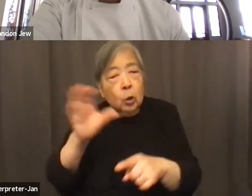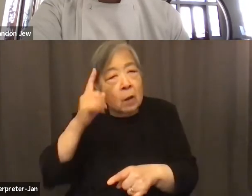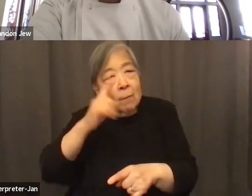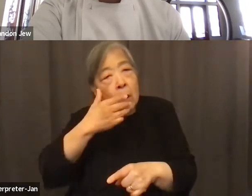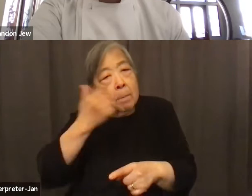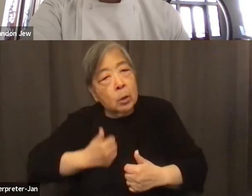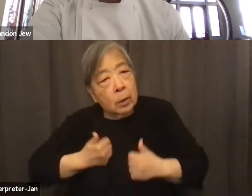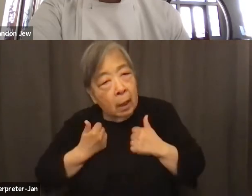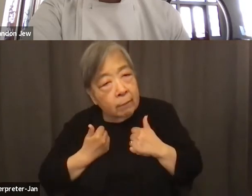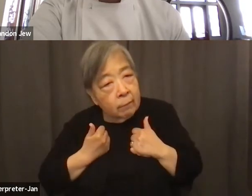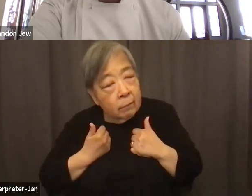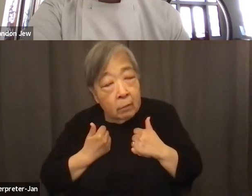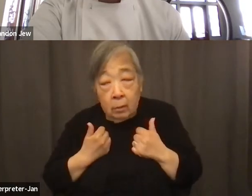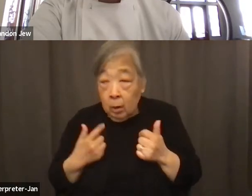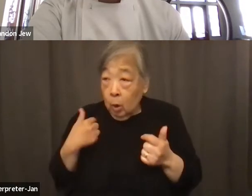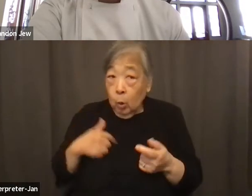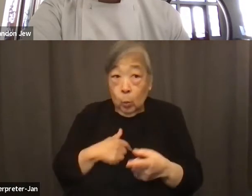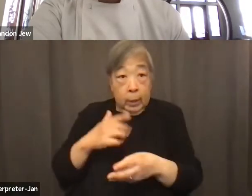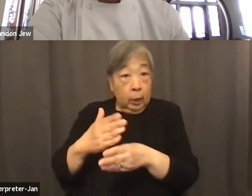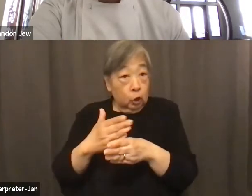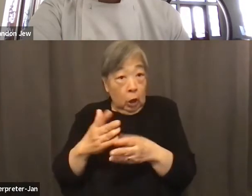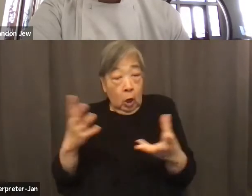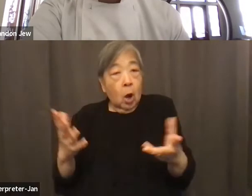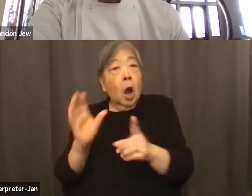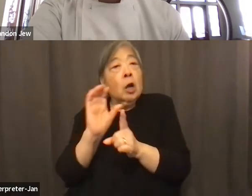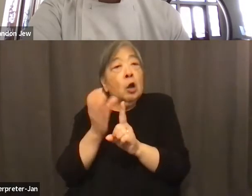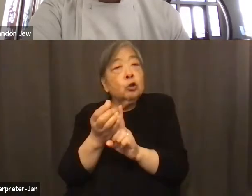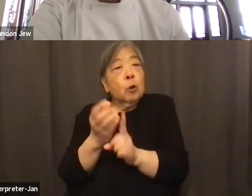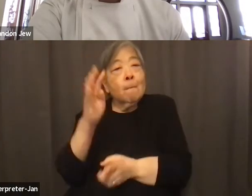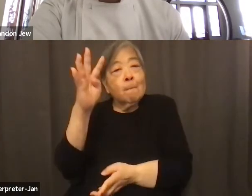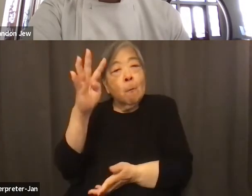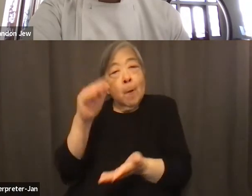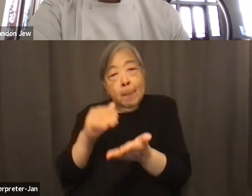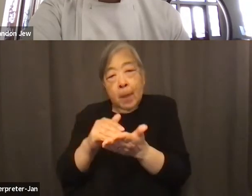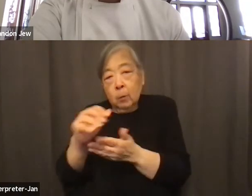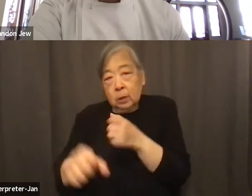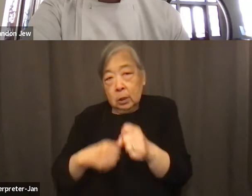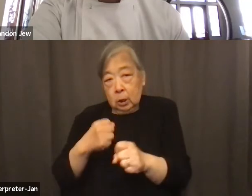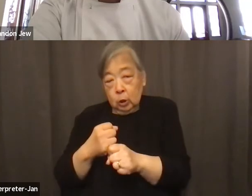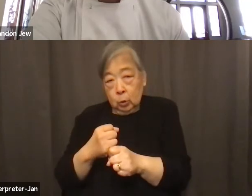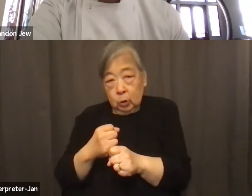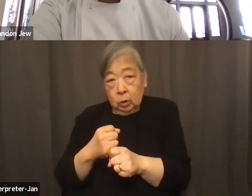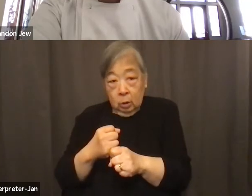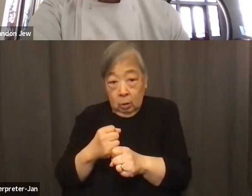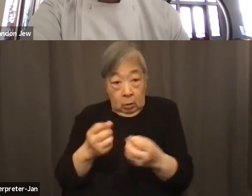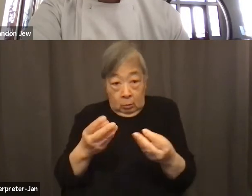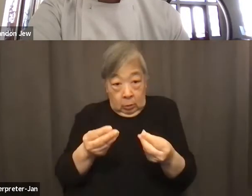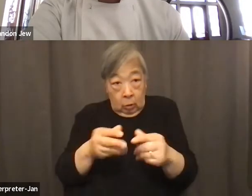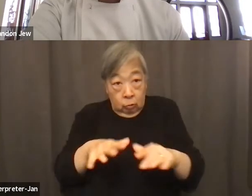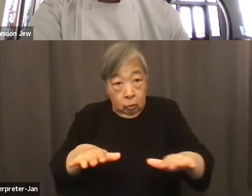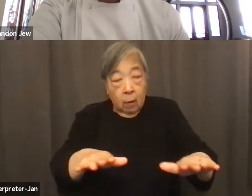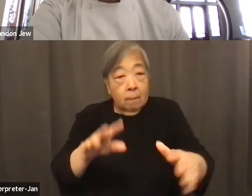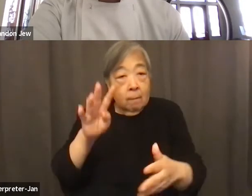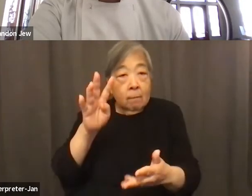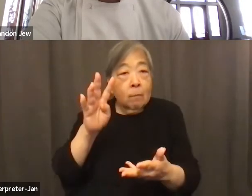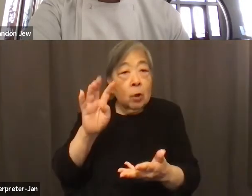share is a culture of 4,000 years for a continent that landed 400 years ago. So the